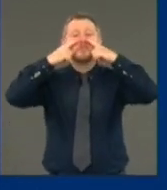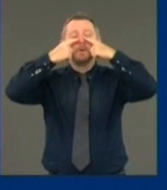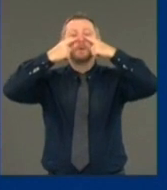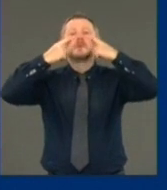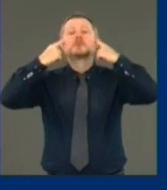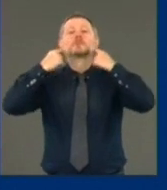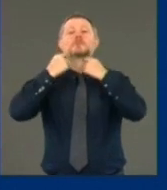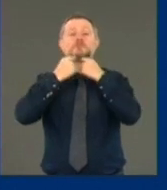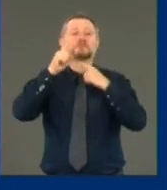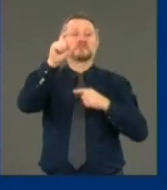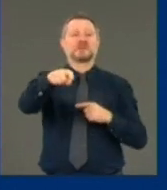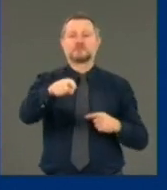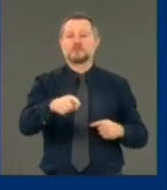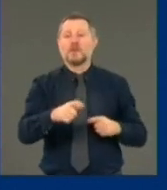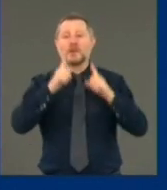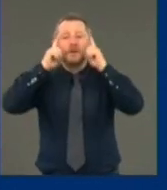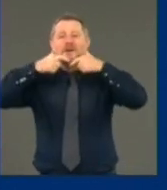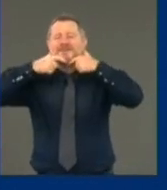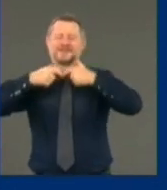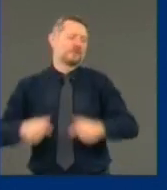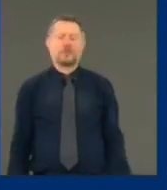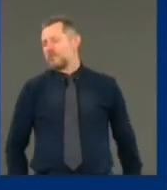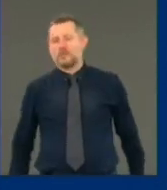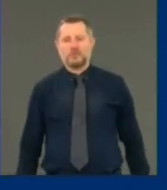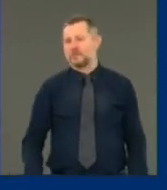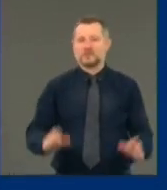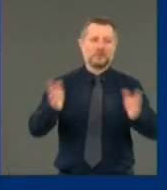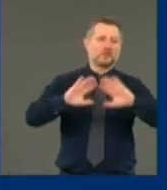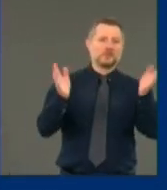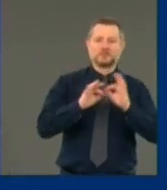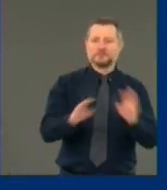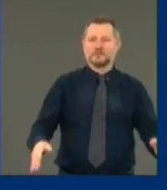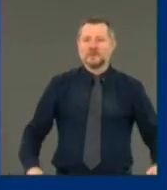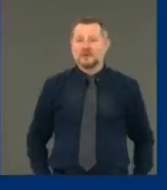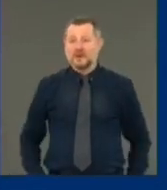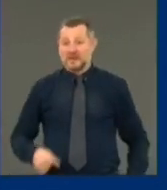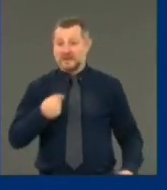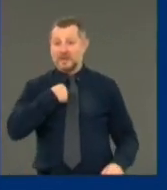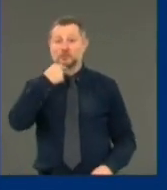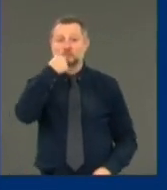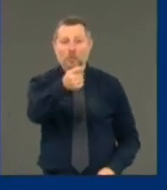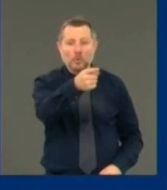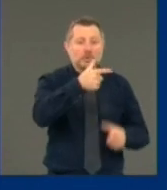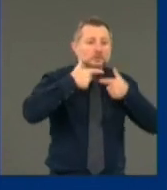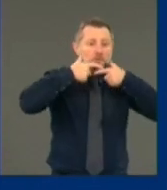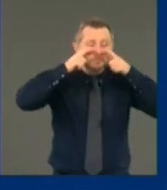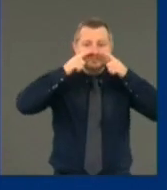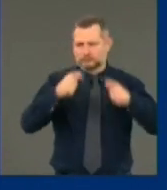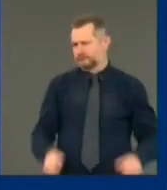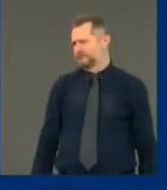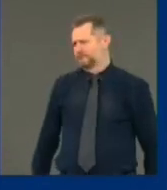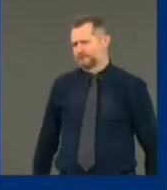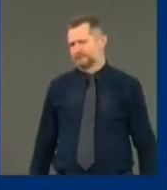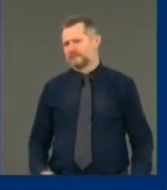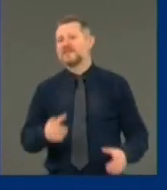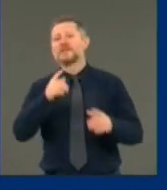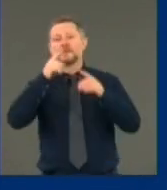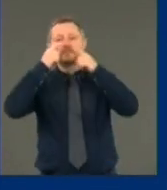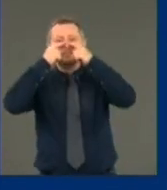This is a chin guard. Nobody told you to wear a chin guard. Wear a mask.